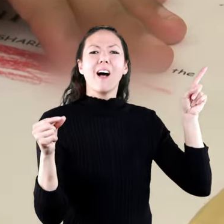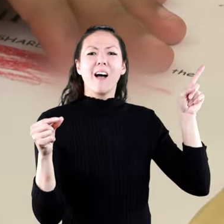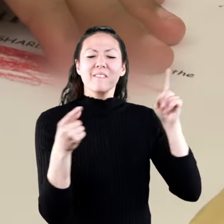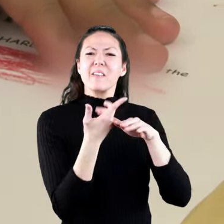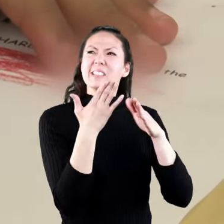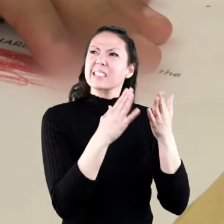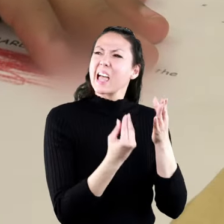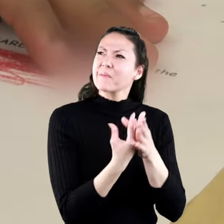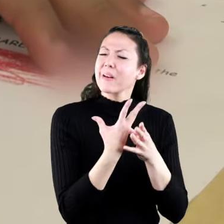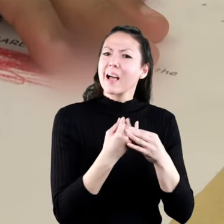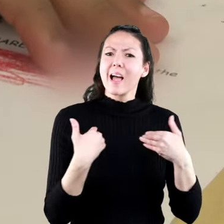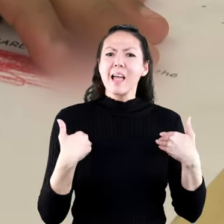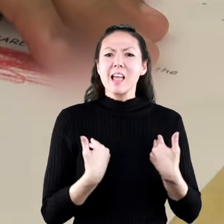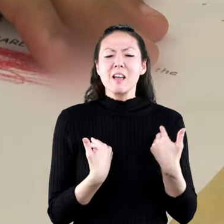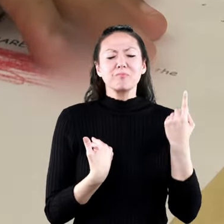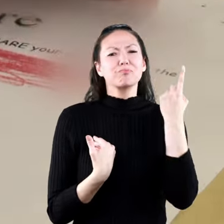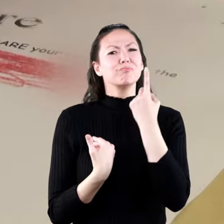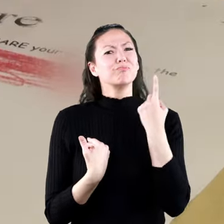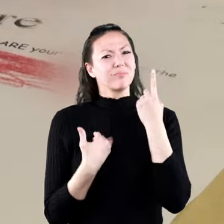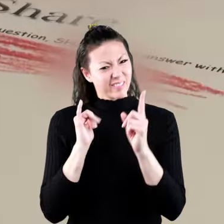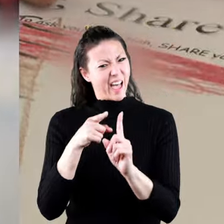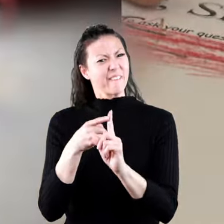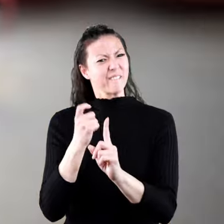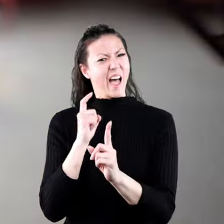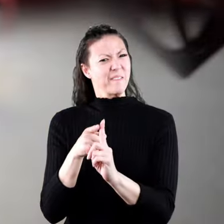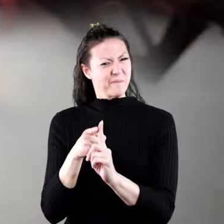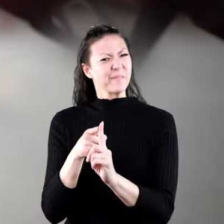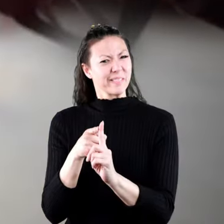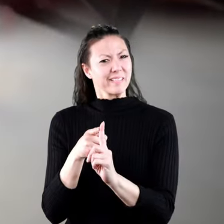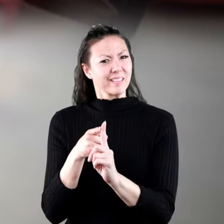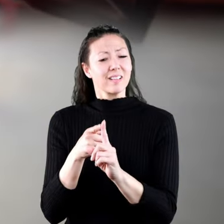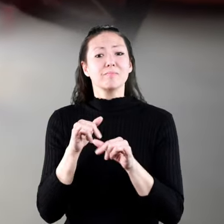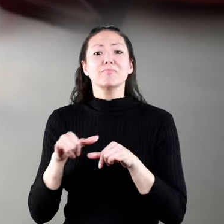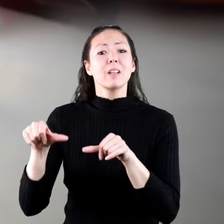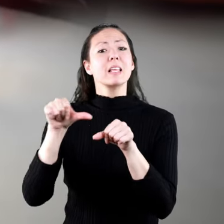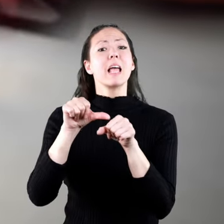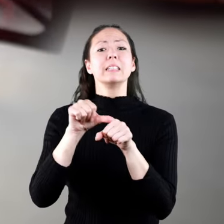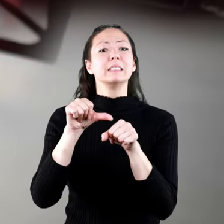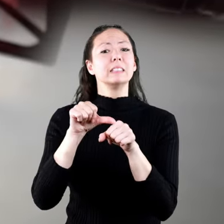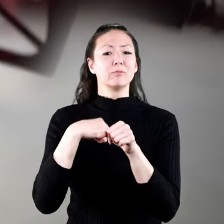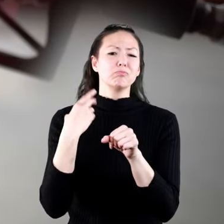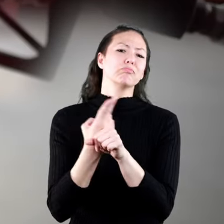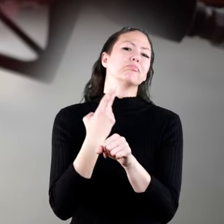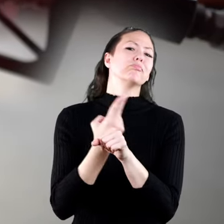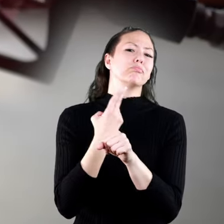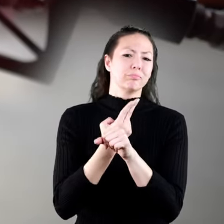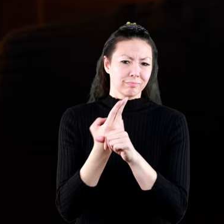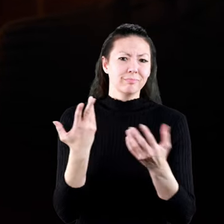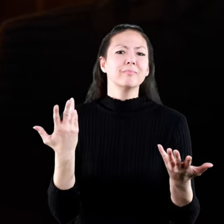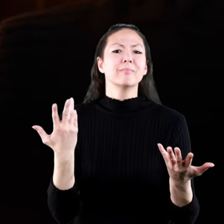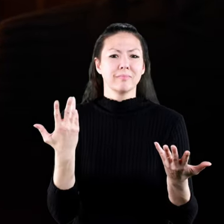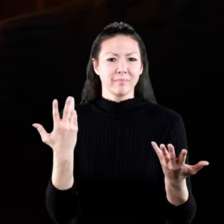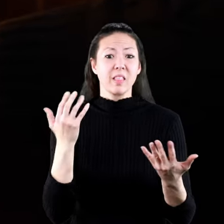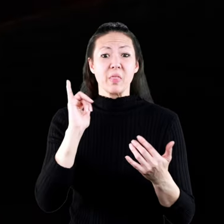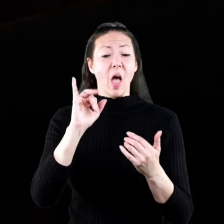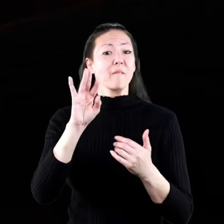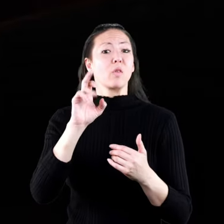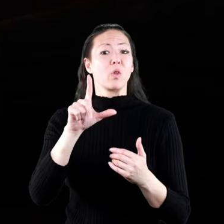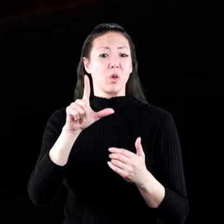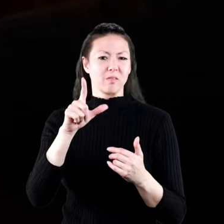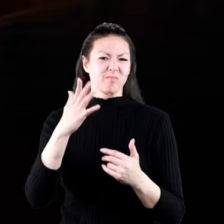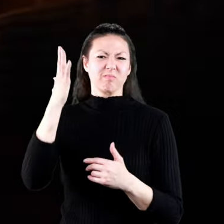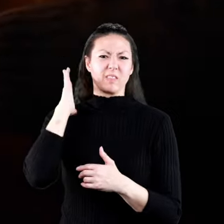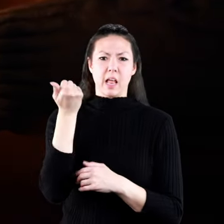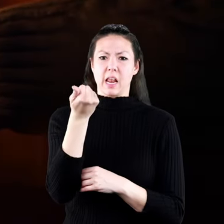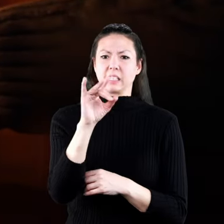You're coloring with dead plants and animals. Gasoline is the most common use for oil these days, but when it